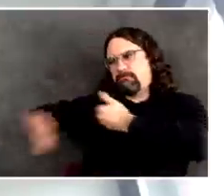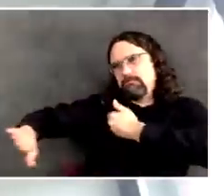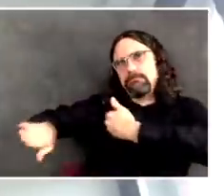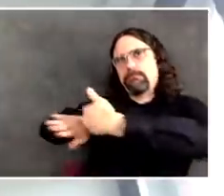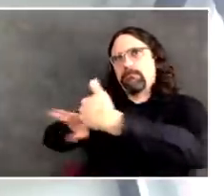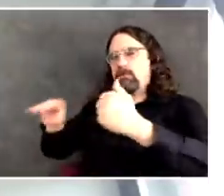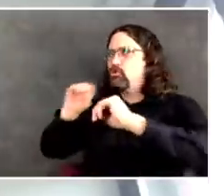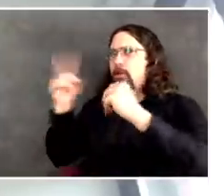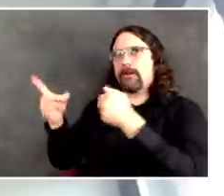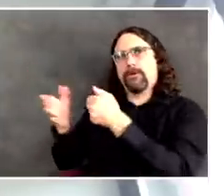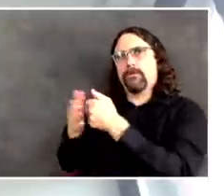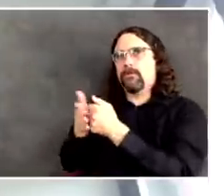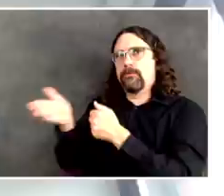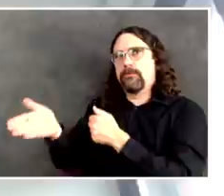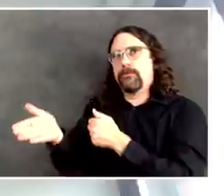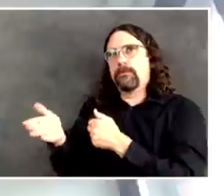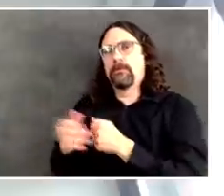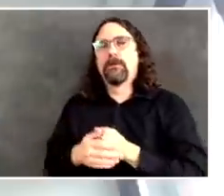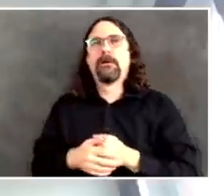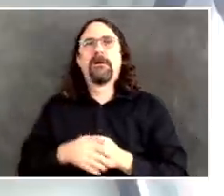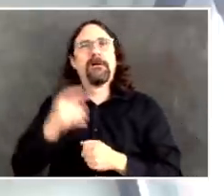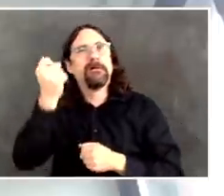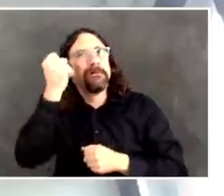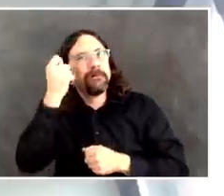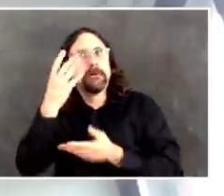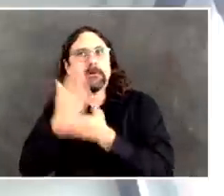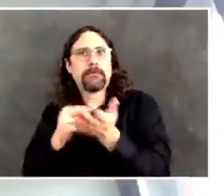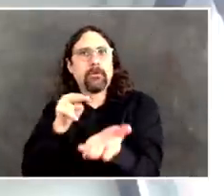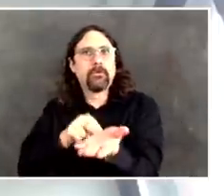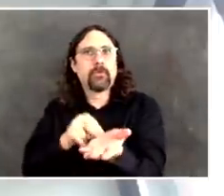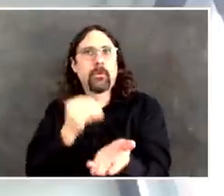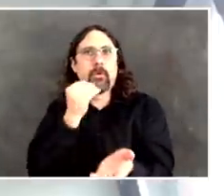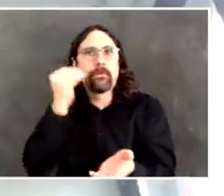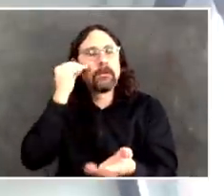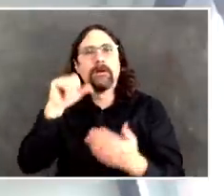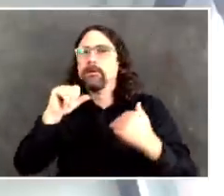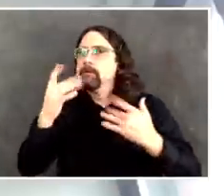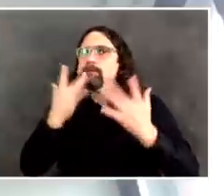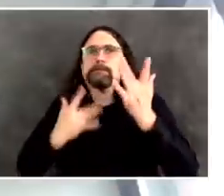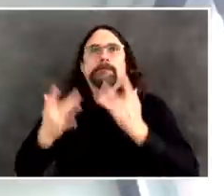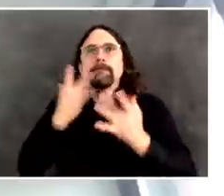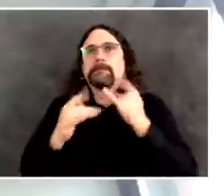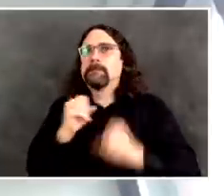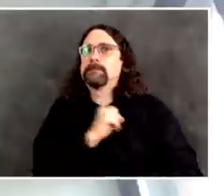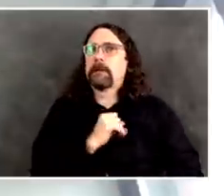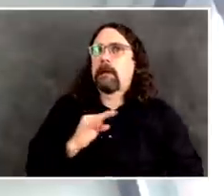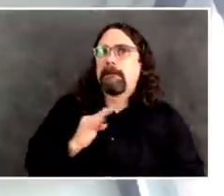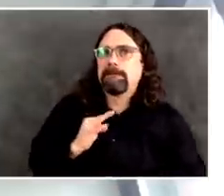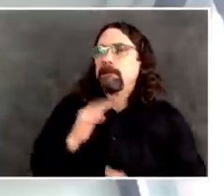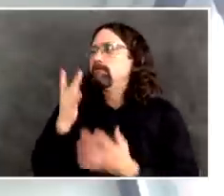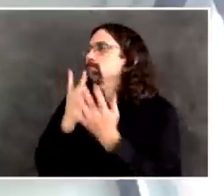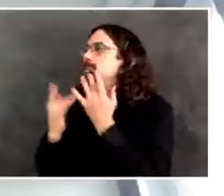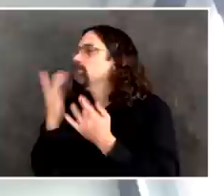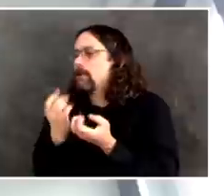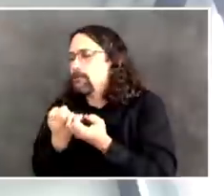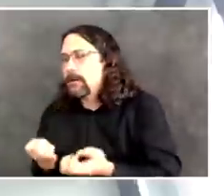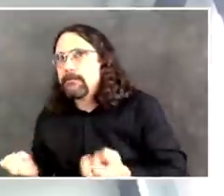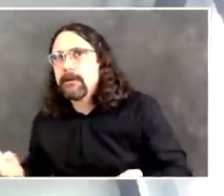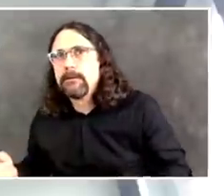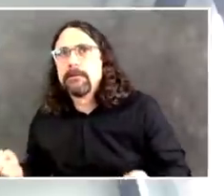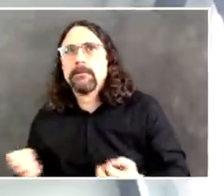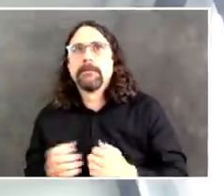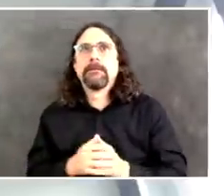is to isolate the person within their existing room and to make sure that everybody taking care of them is using the